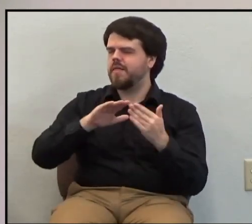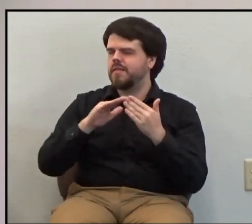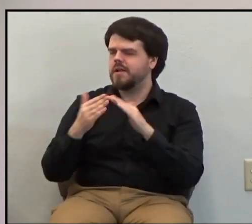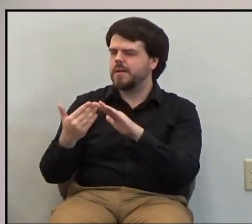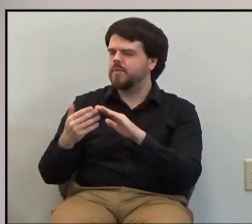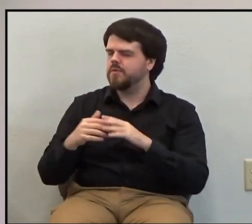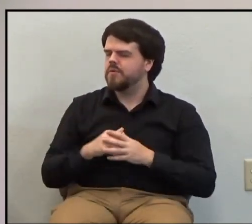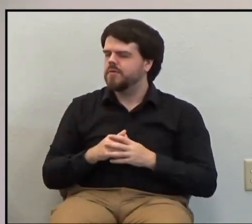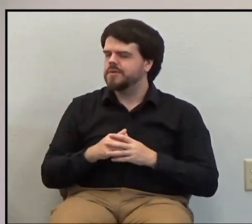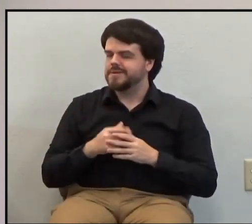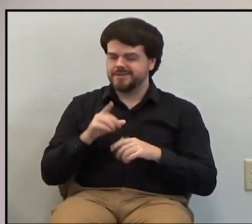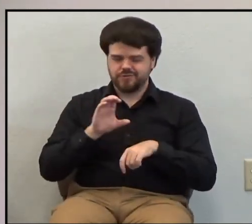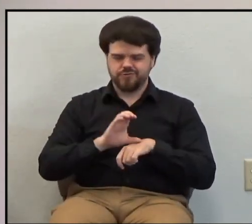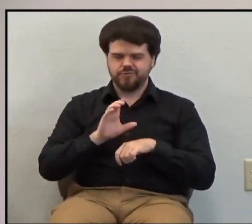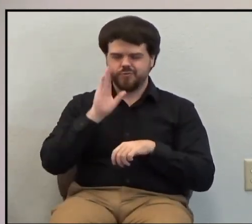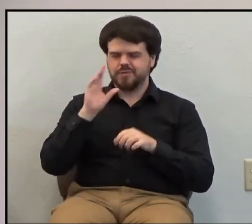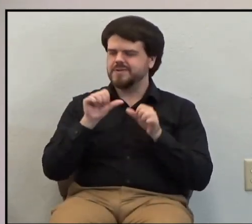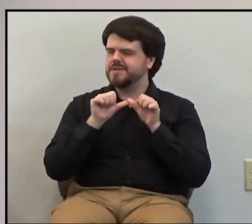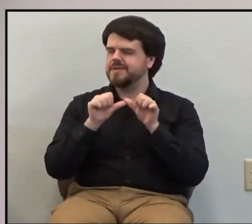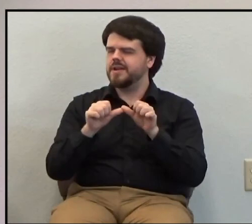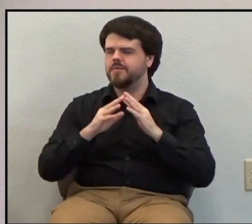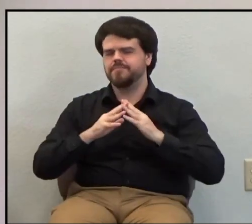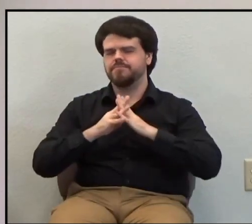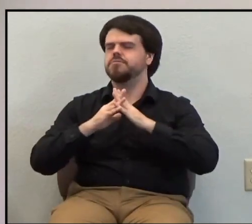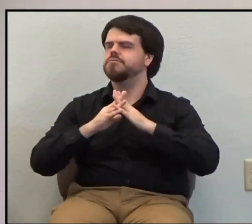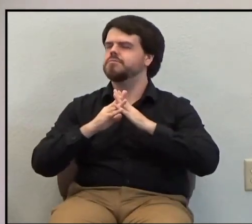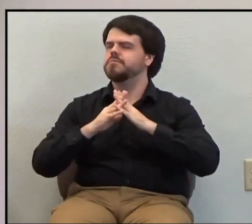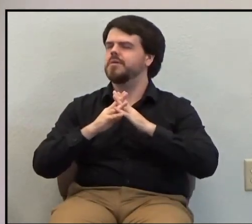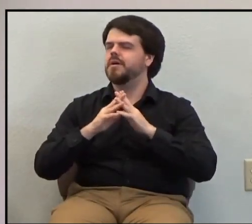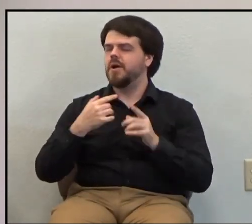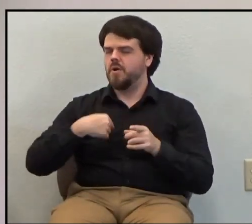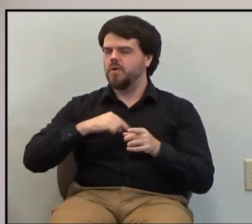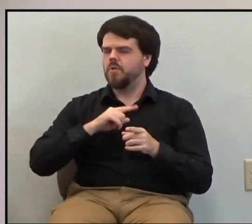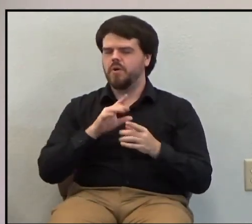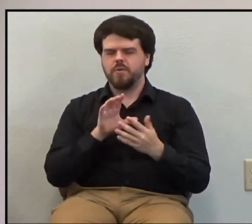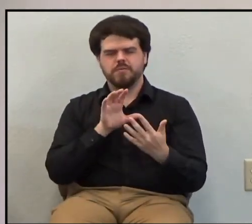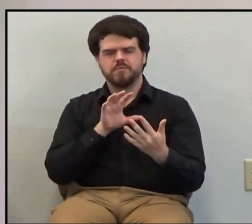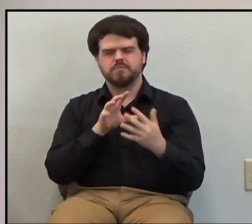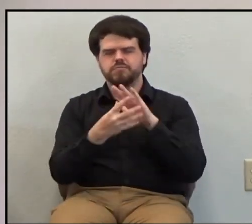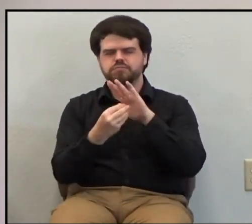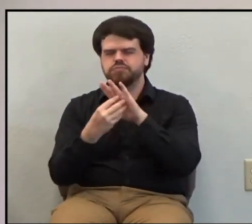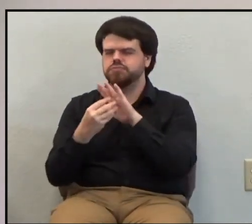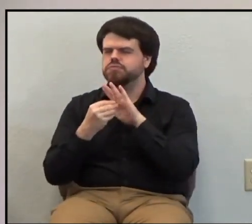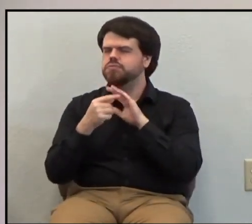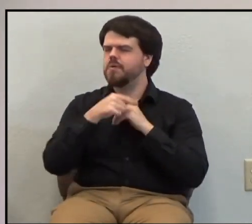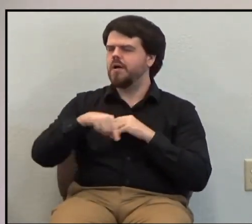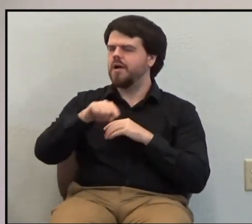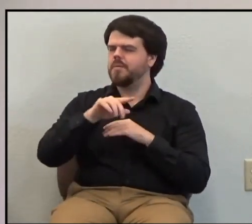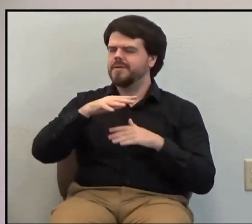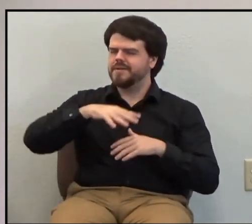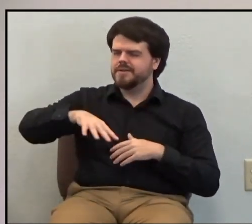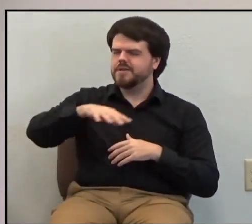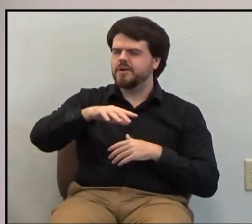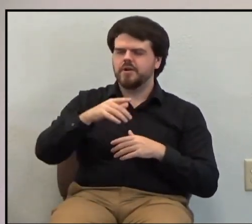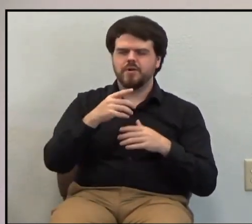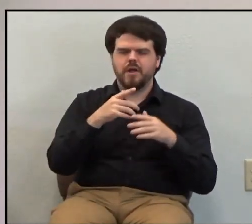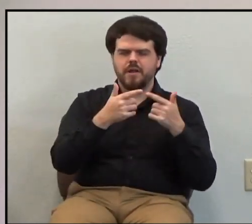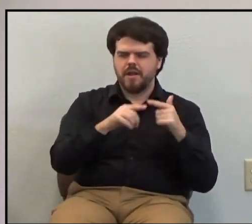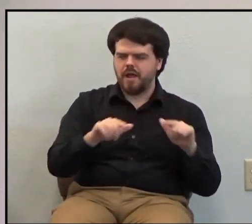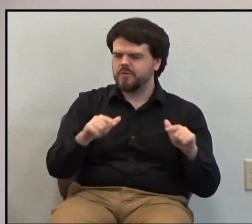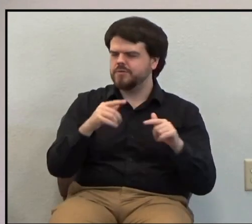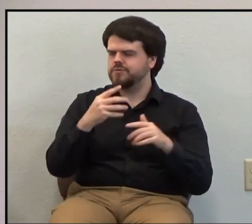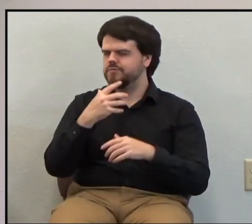that this church would stand, that it would take on the appearance of the neighborhood in color or in language or whatever it may be